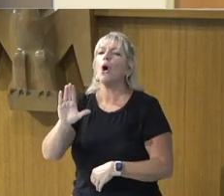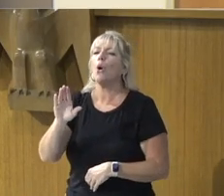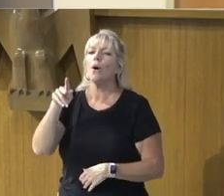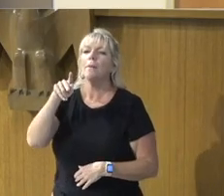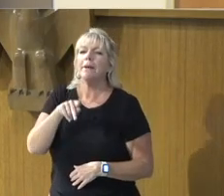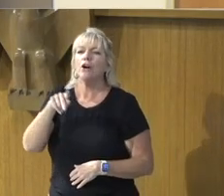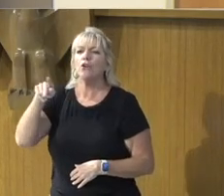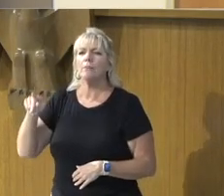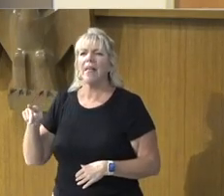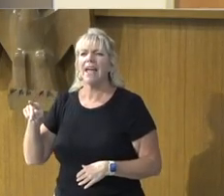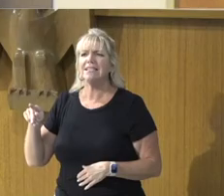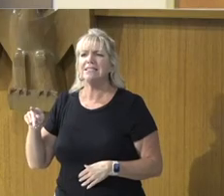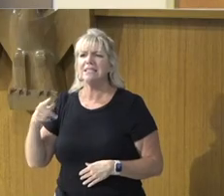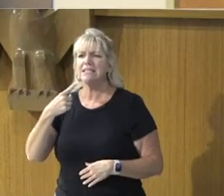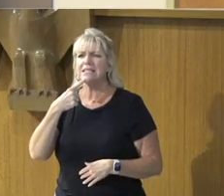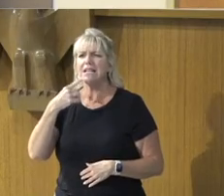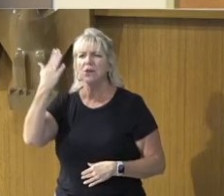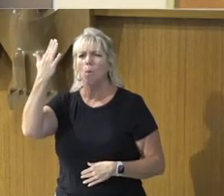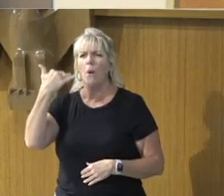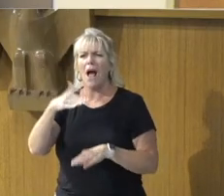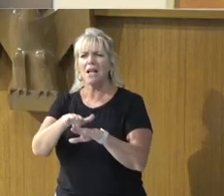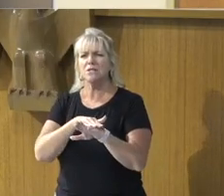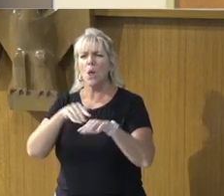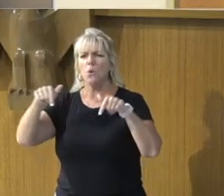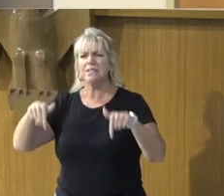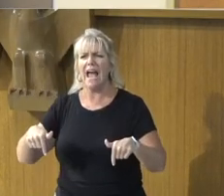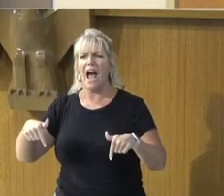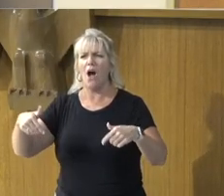Why slow down, When you're so close, To the finish line,